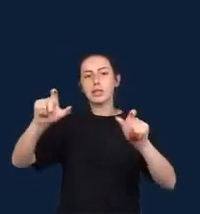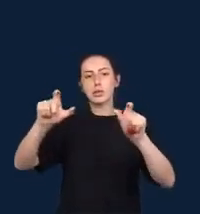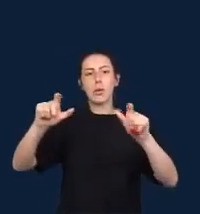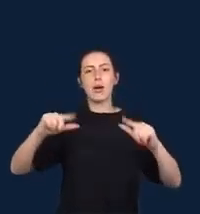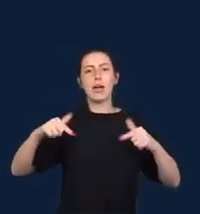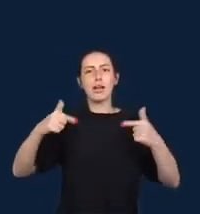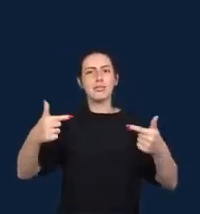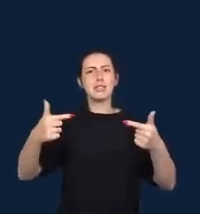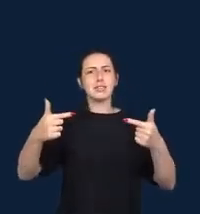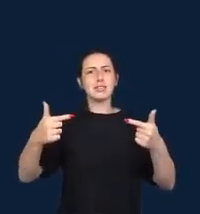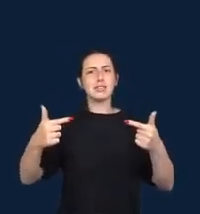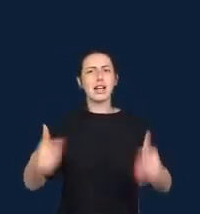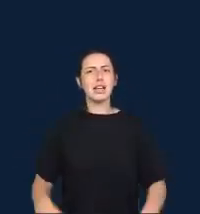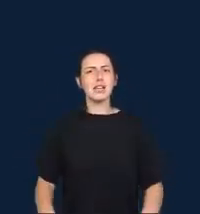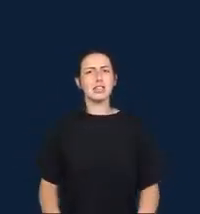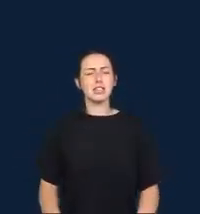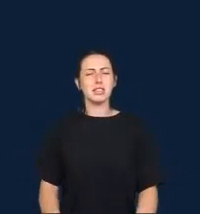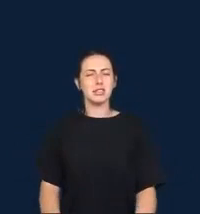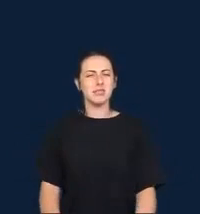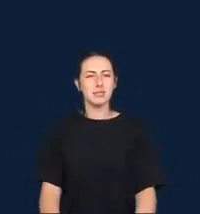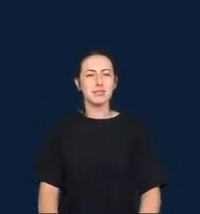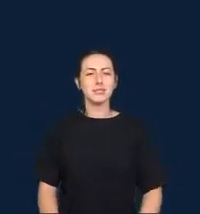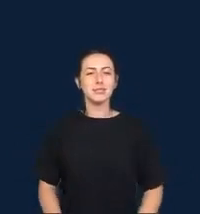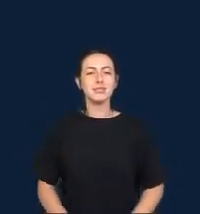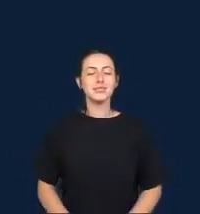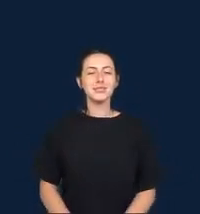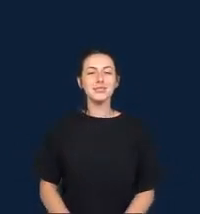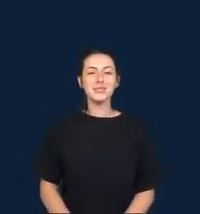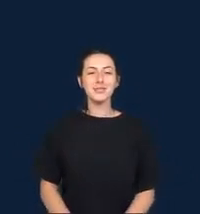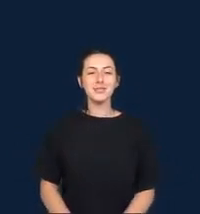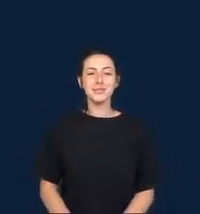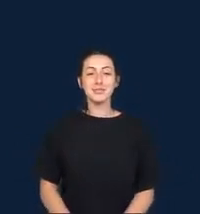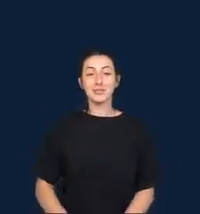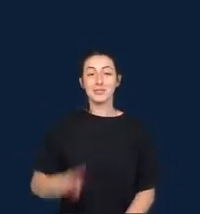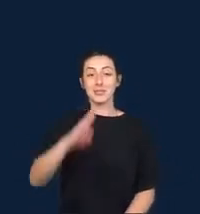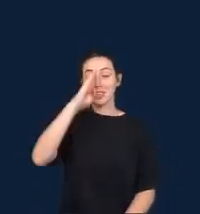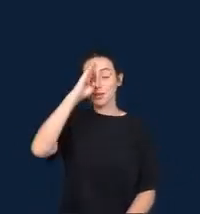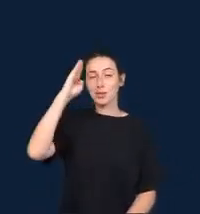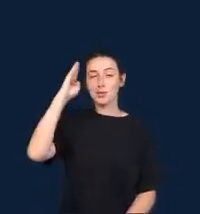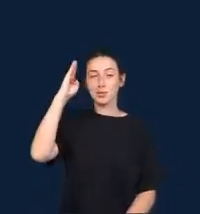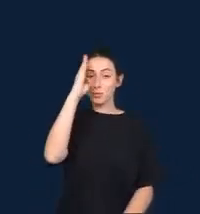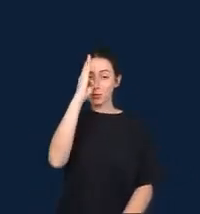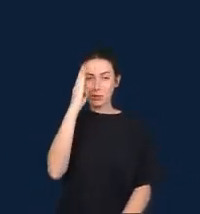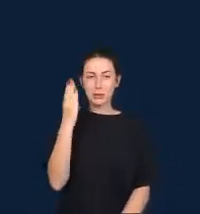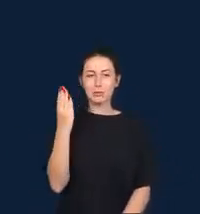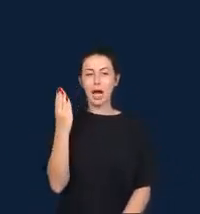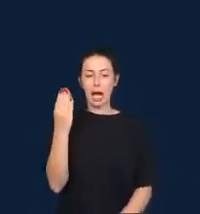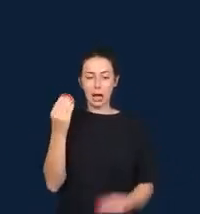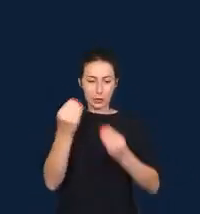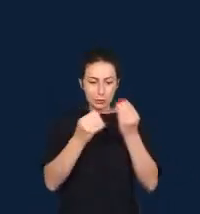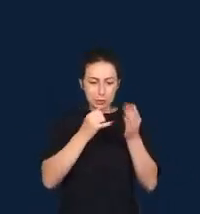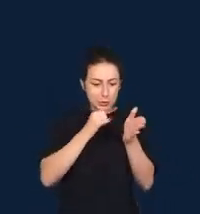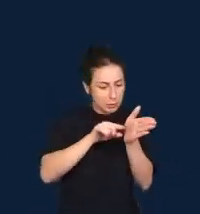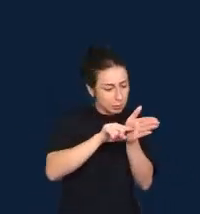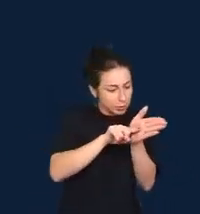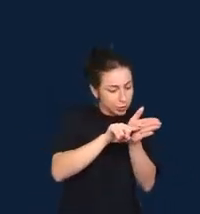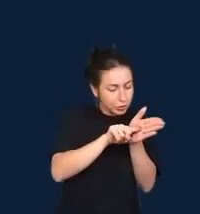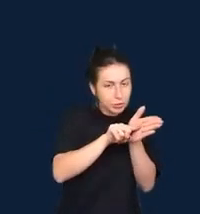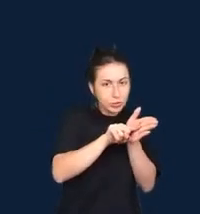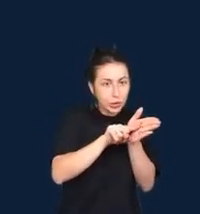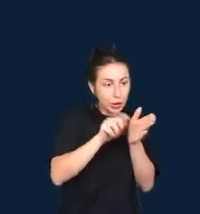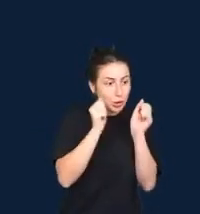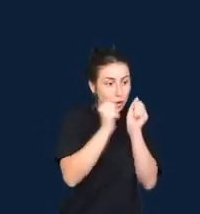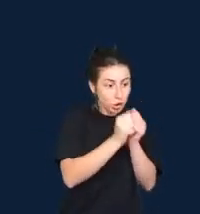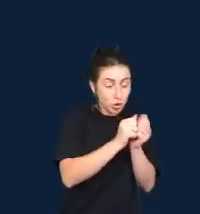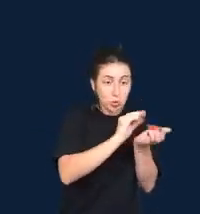The principle of doing investigations both with and about data infrastructures can